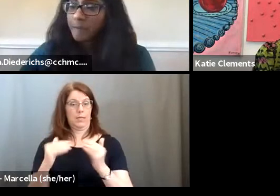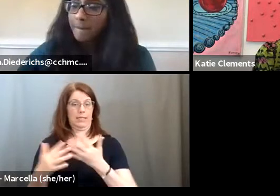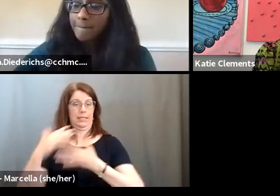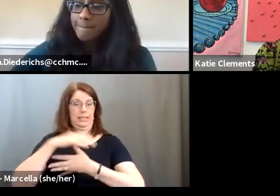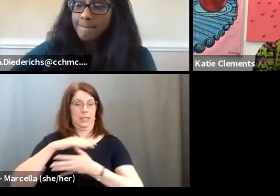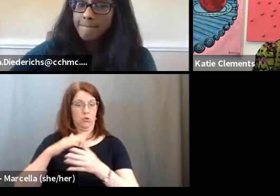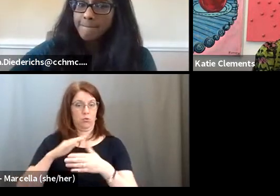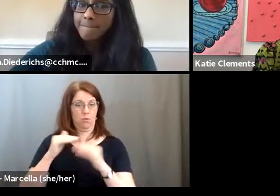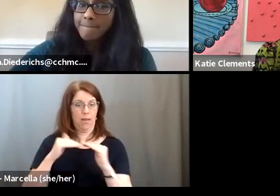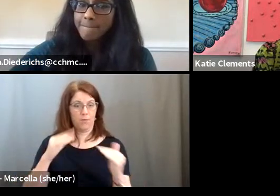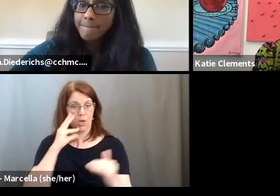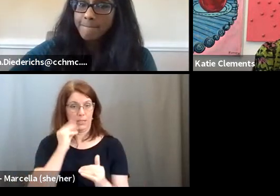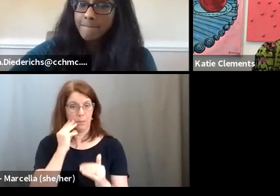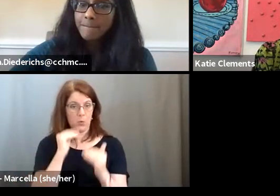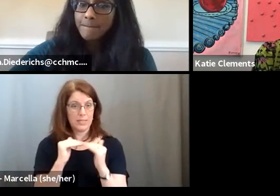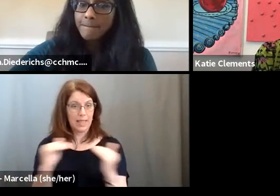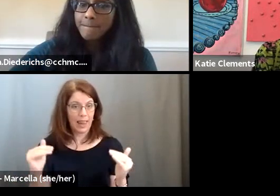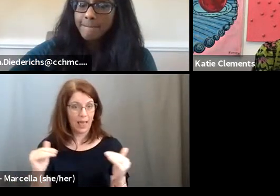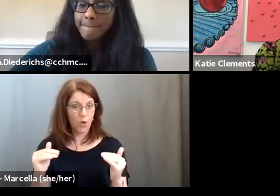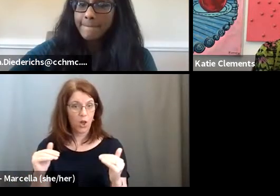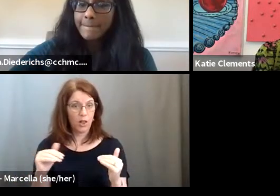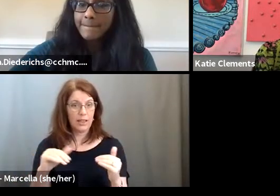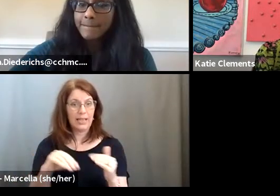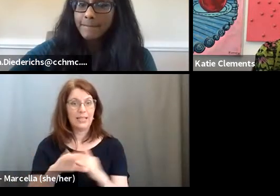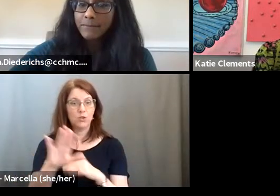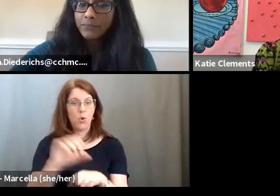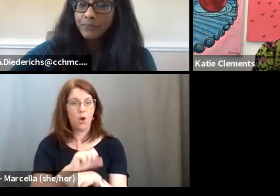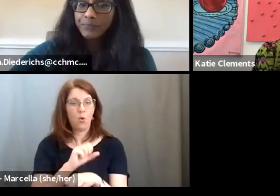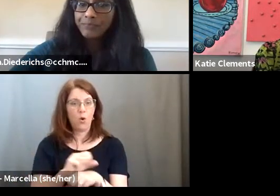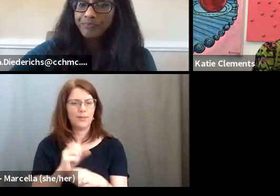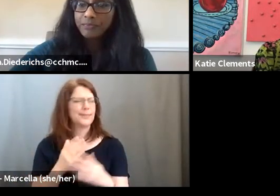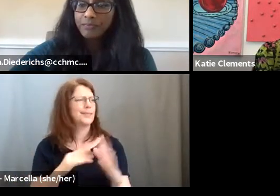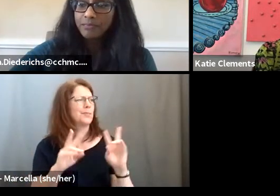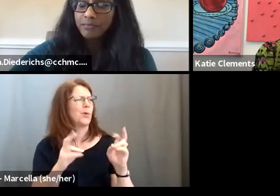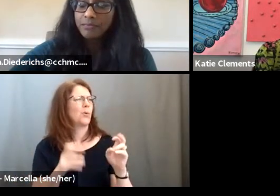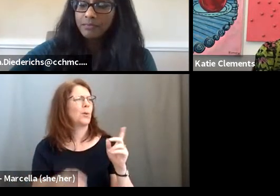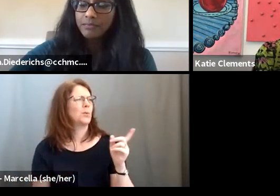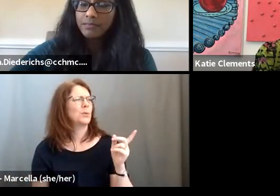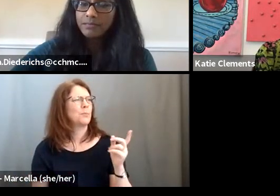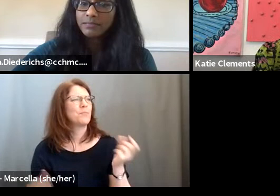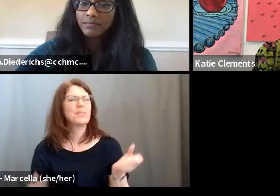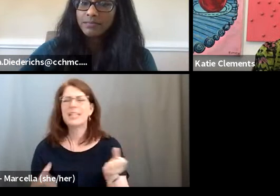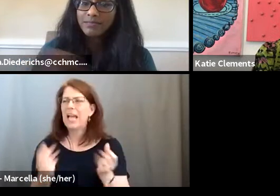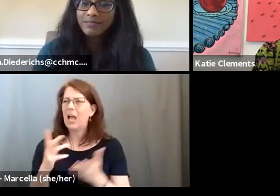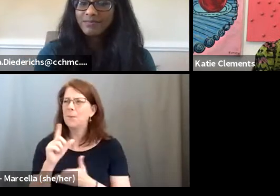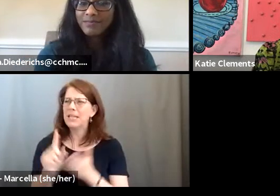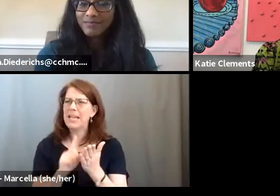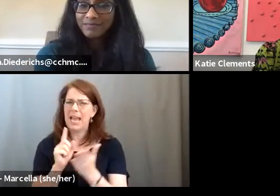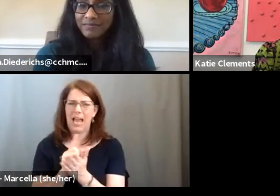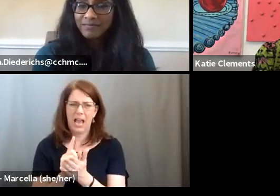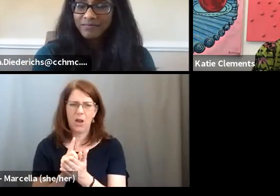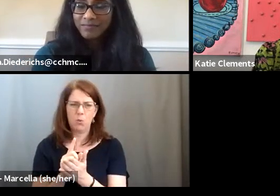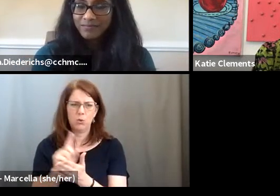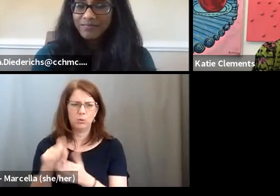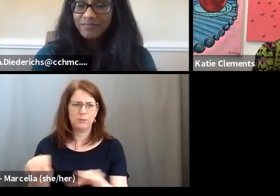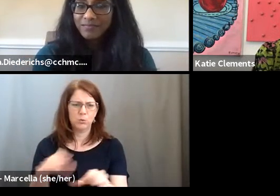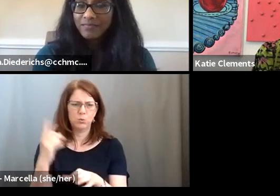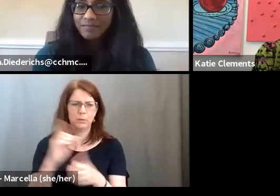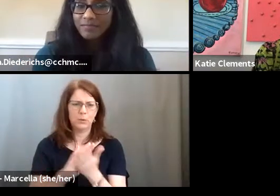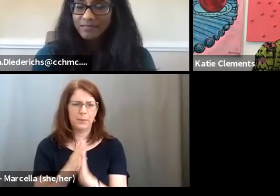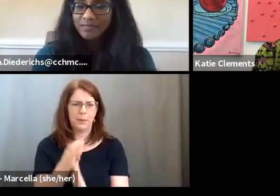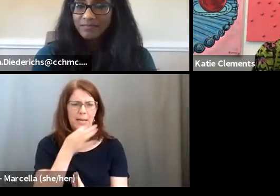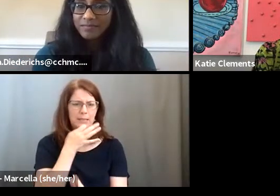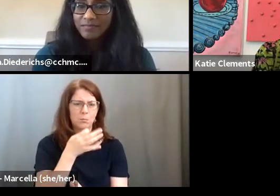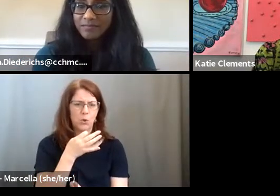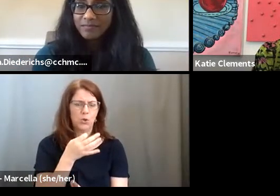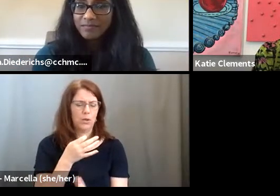you know, an experience level in your work, there's some quote out there or something about like how many hours you have to do something to become an expert. And I don't know